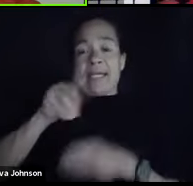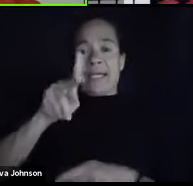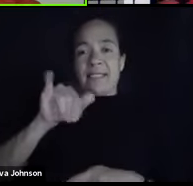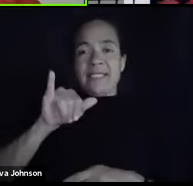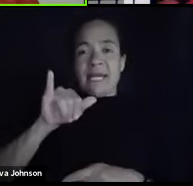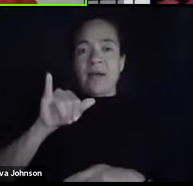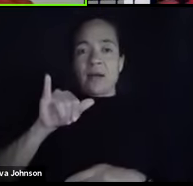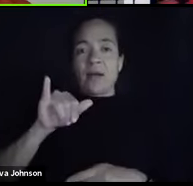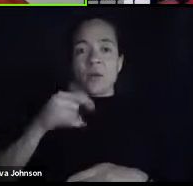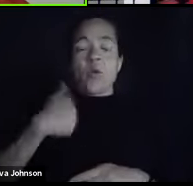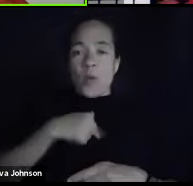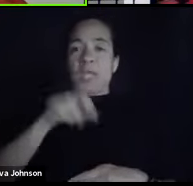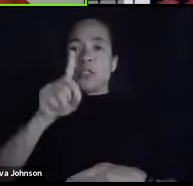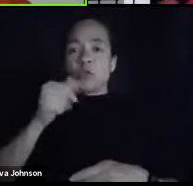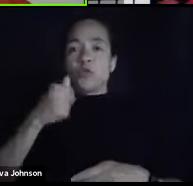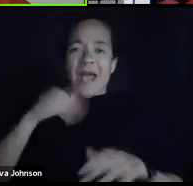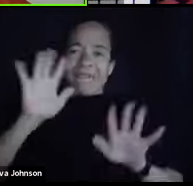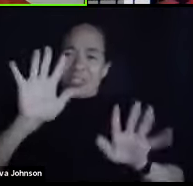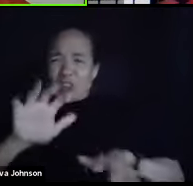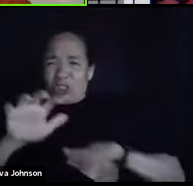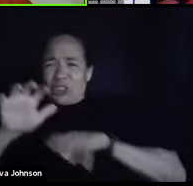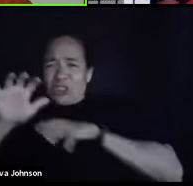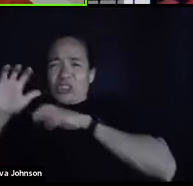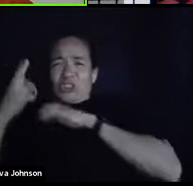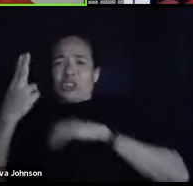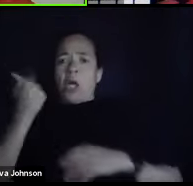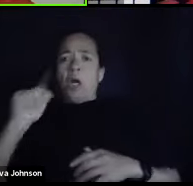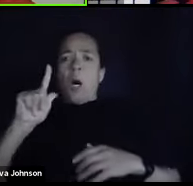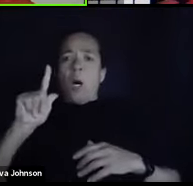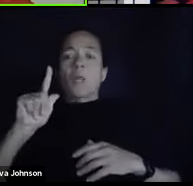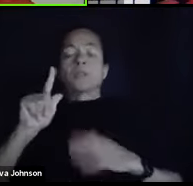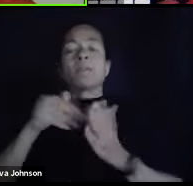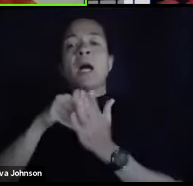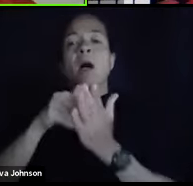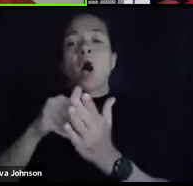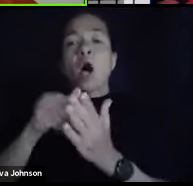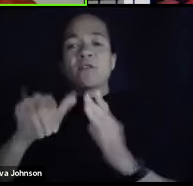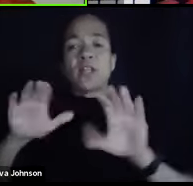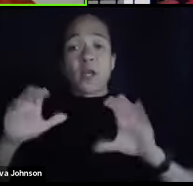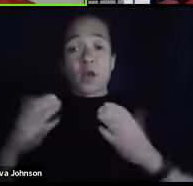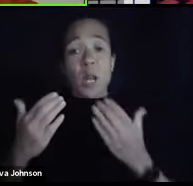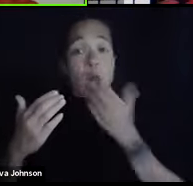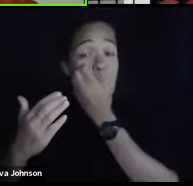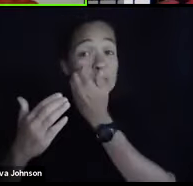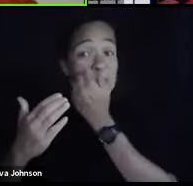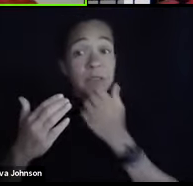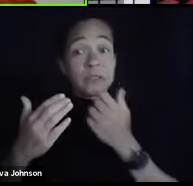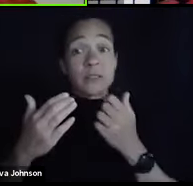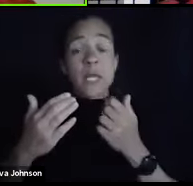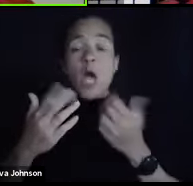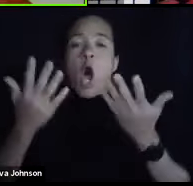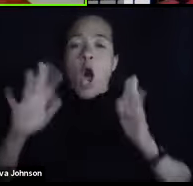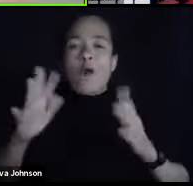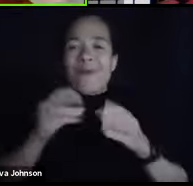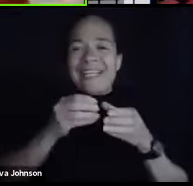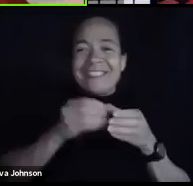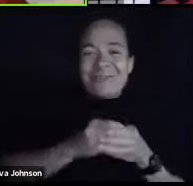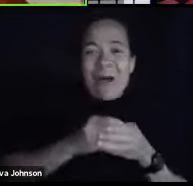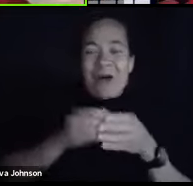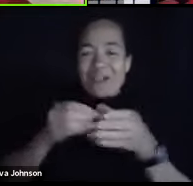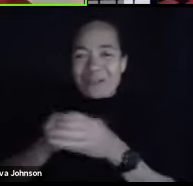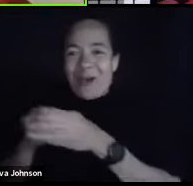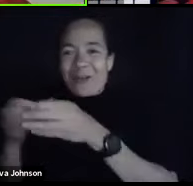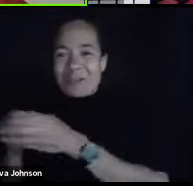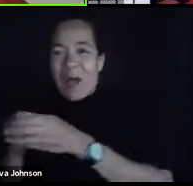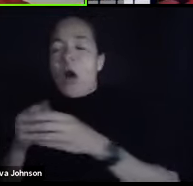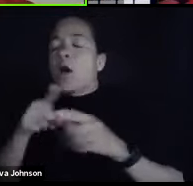lecture-style halls. But many times, many of our classes are a little bit smaller, and that kind of helps, especially as you get up into different programs.